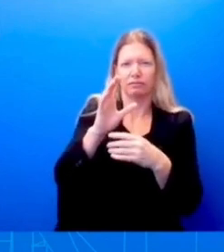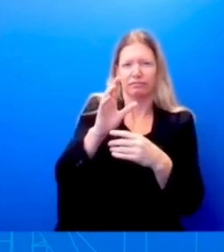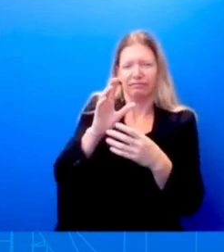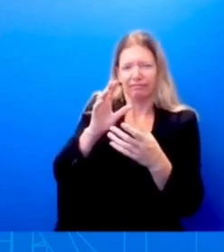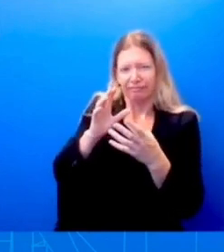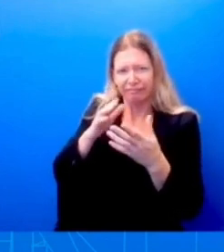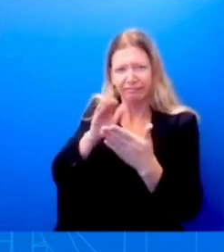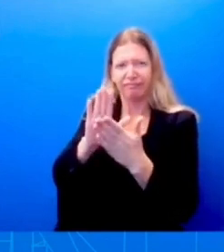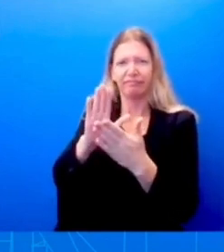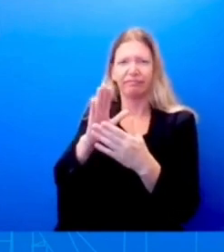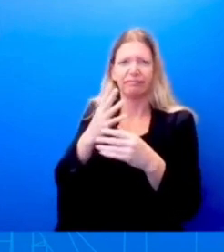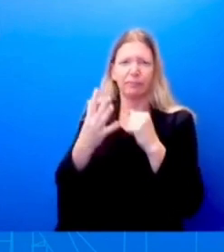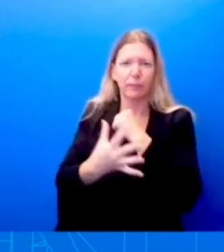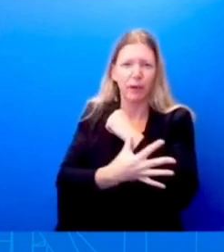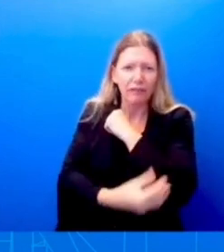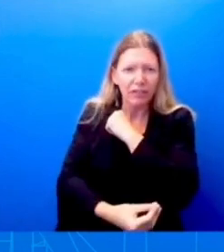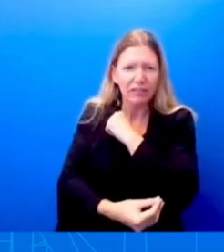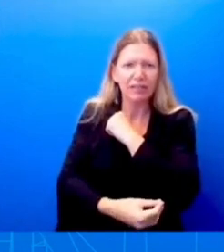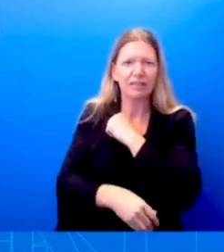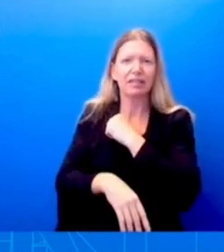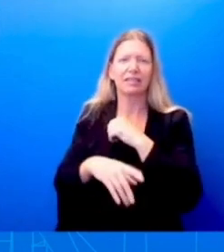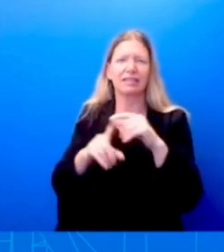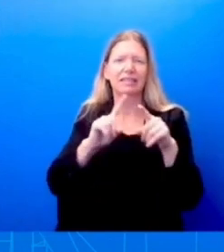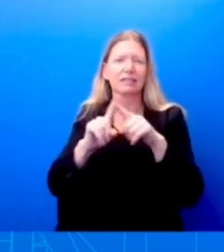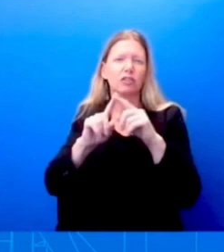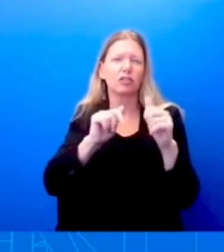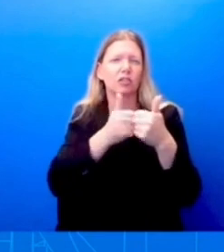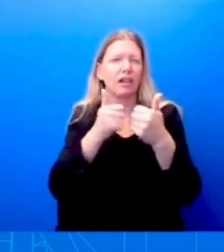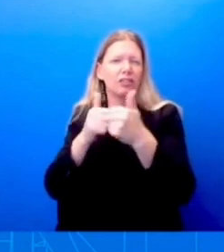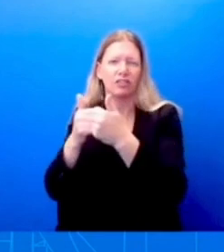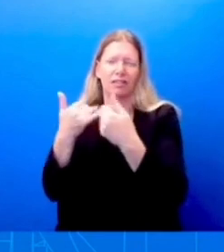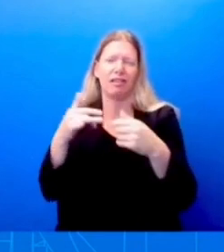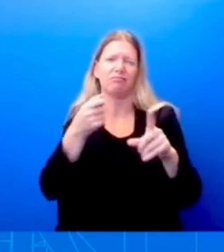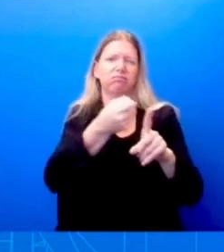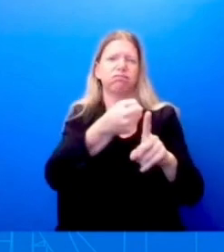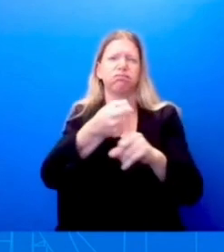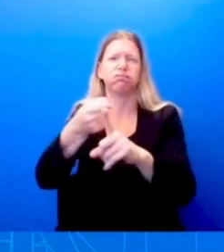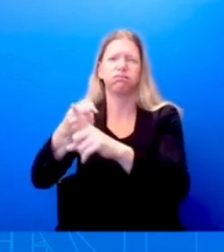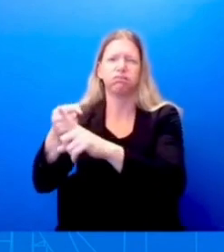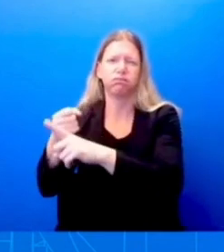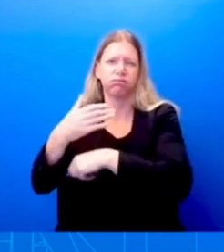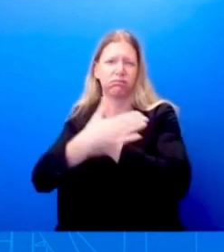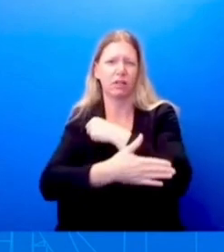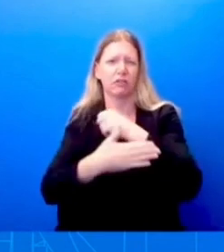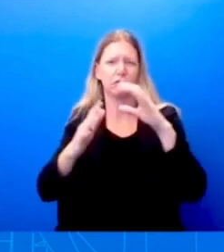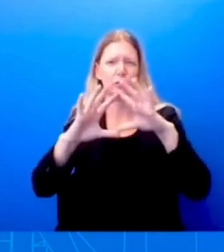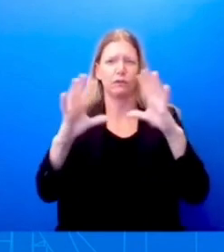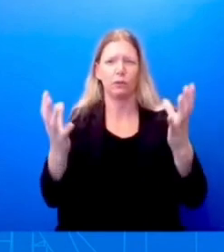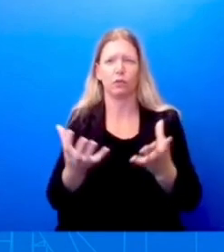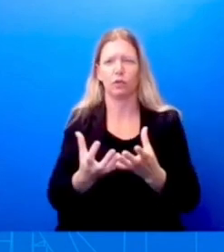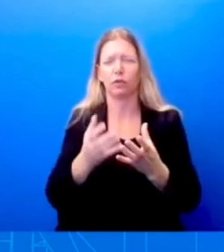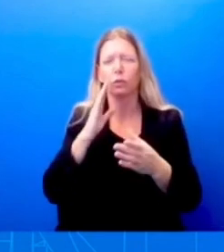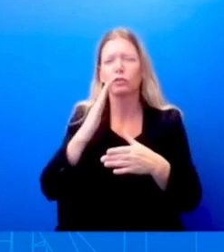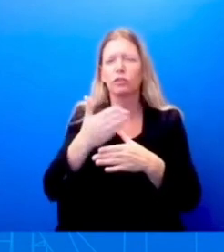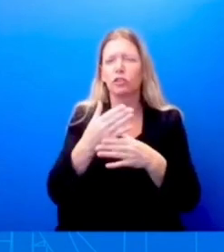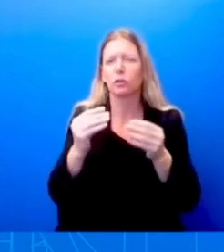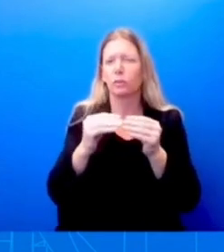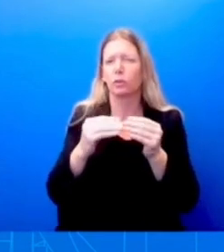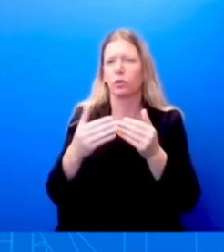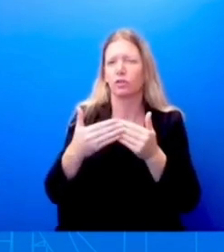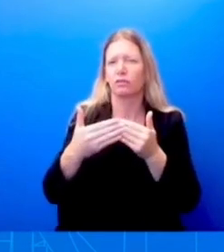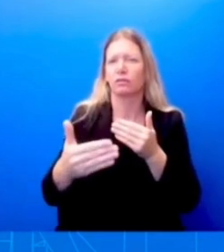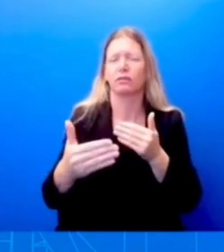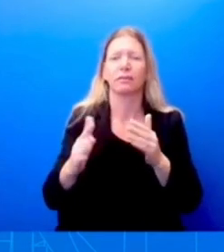a, a packed agenda, as you can imagine, and we'll have more to share in the coming days. Uh, and again, any bilateral or